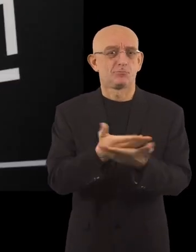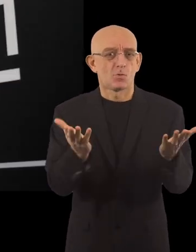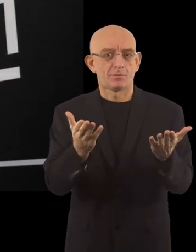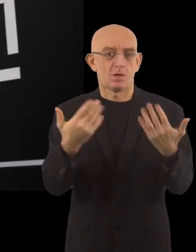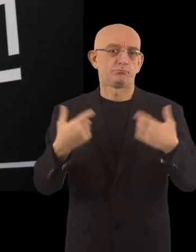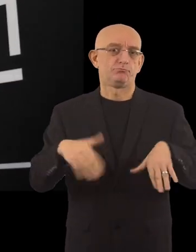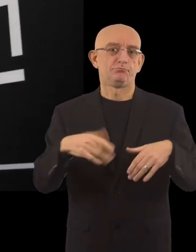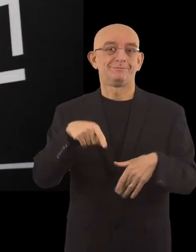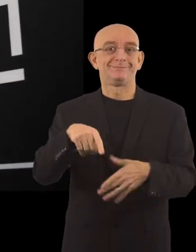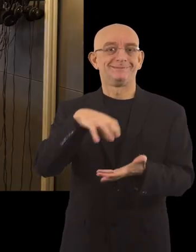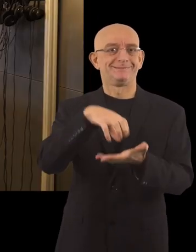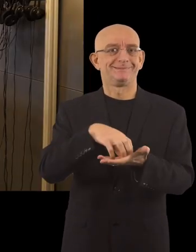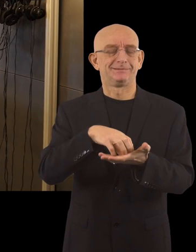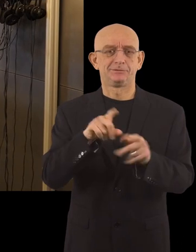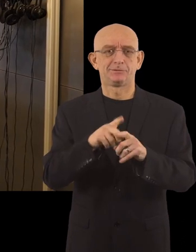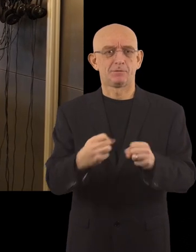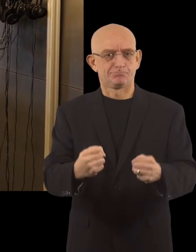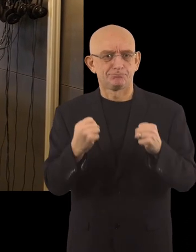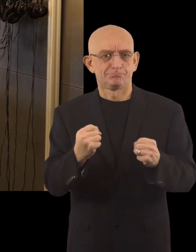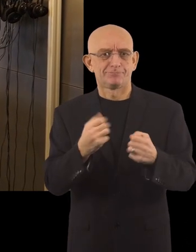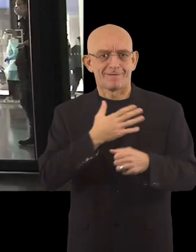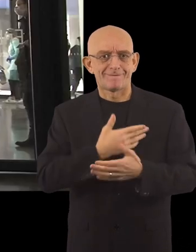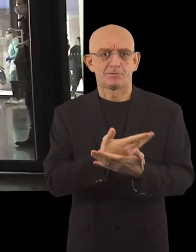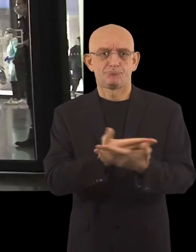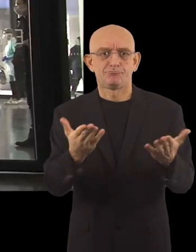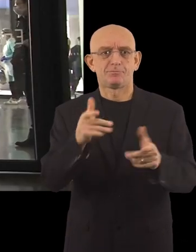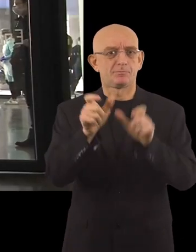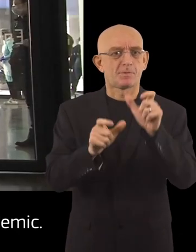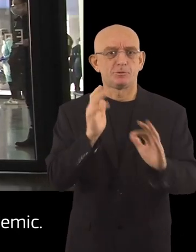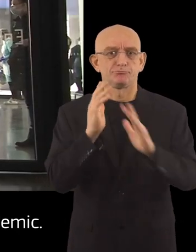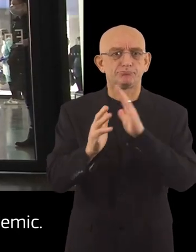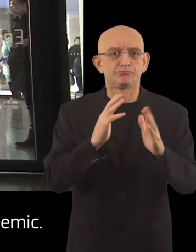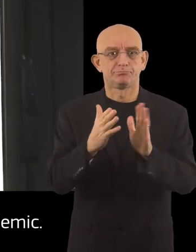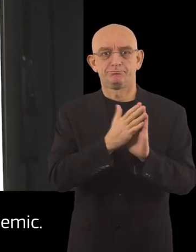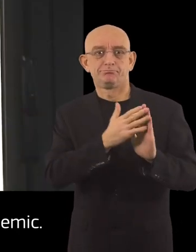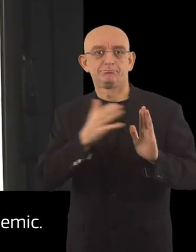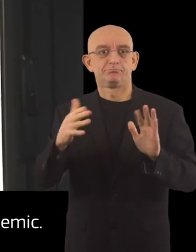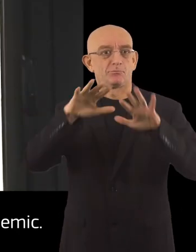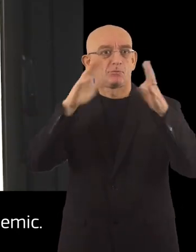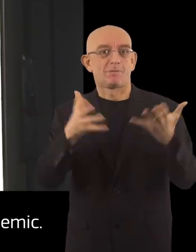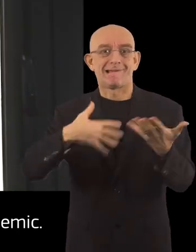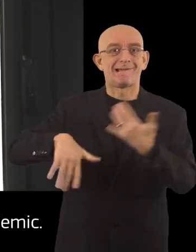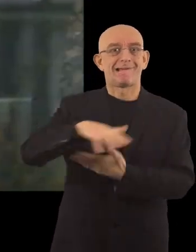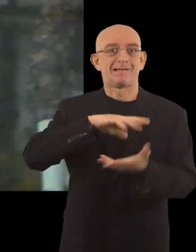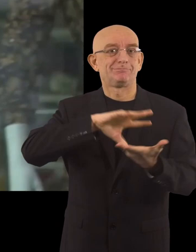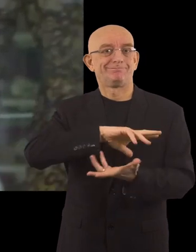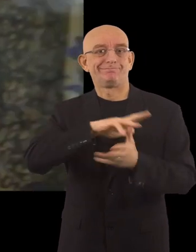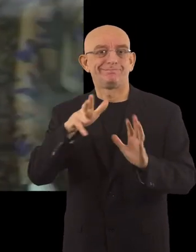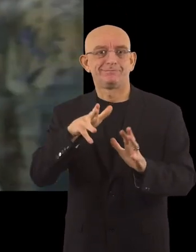In particular, the city has shown a strong commitment to improving its public services during the course of the recent global pandemic.